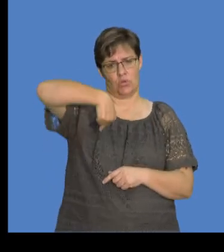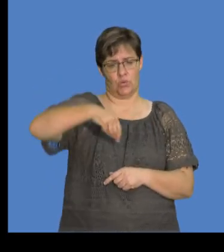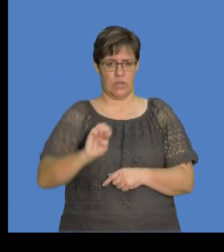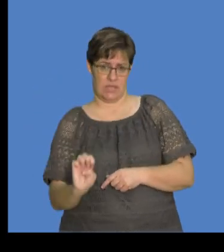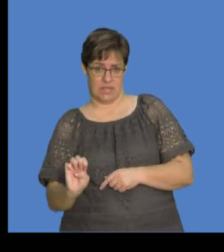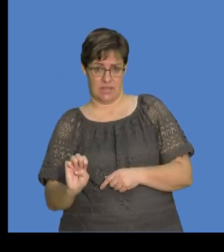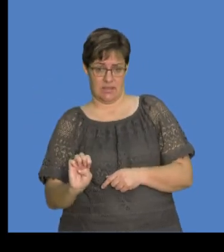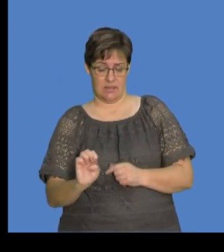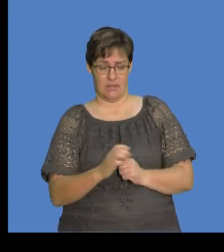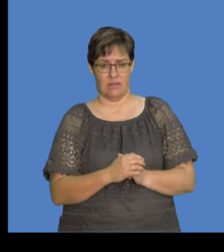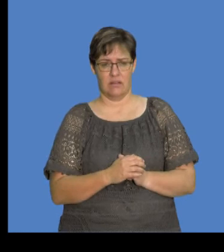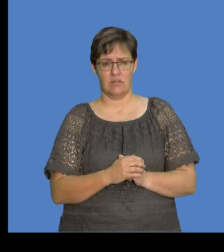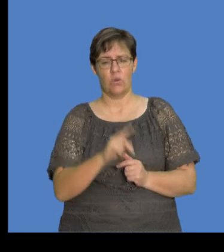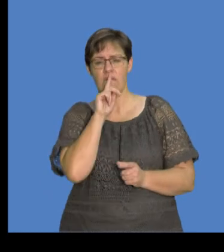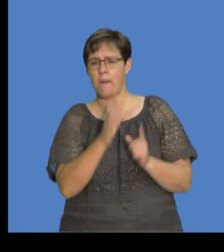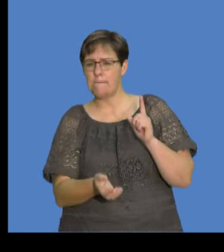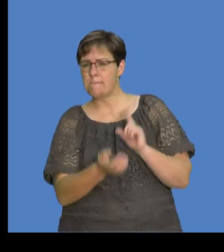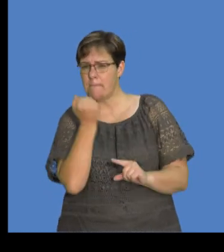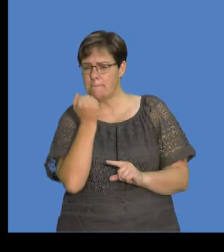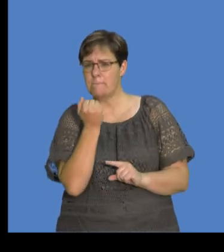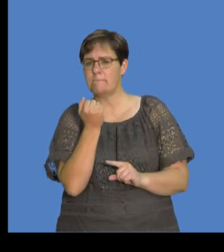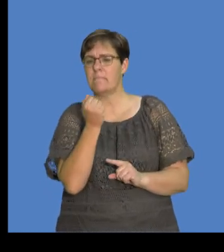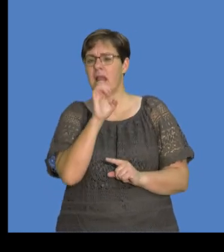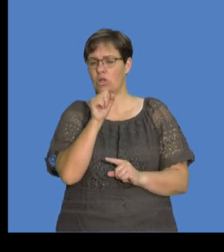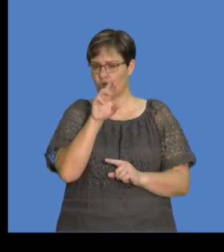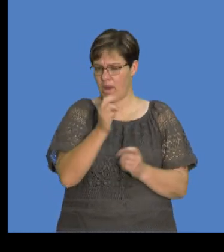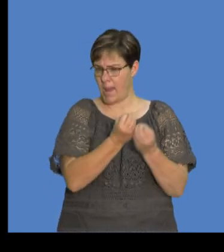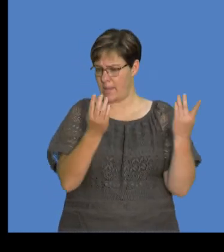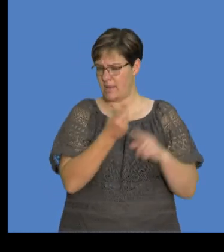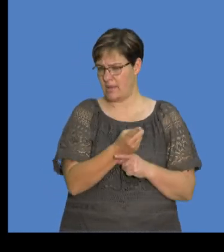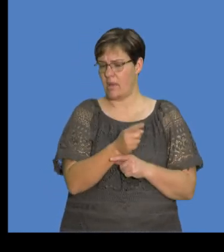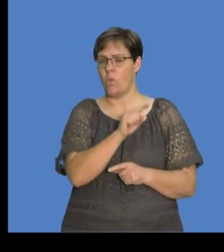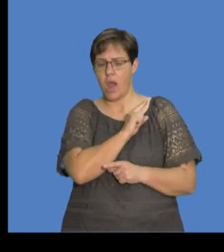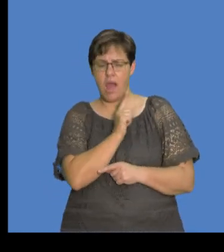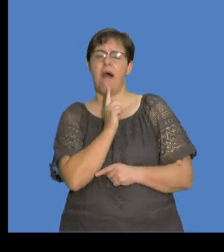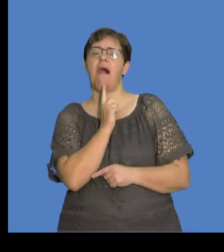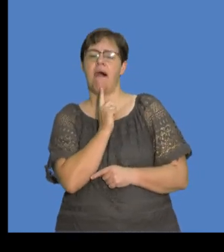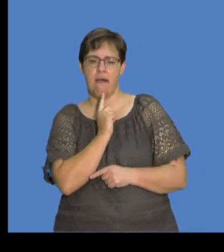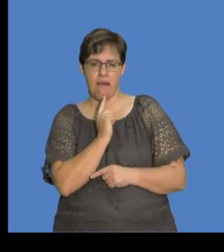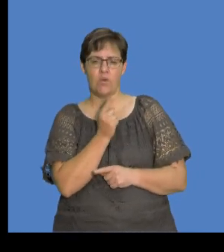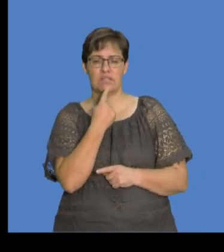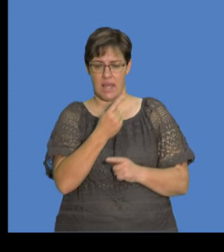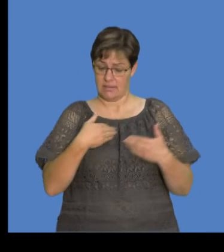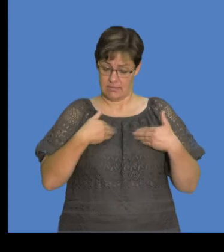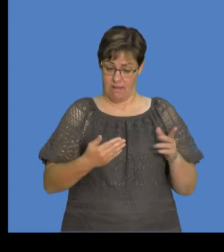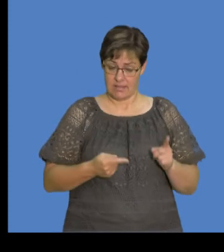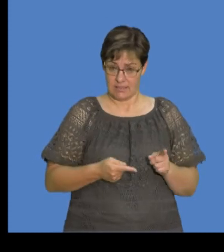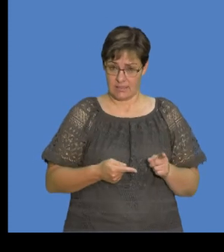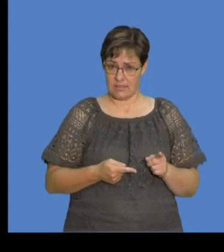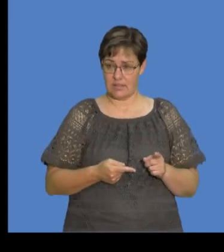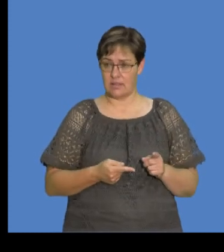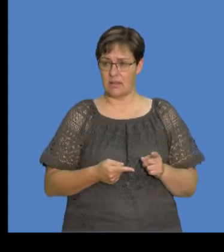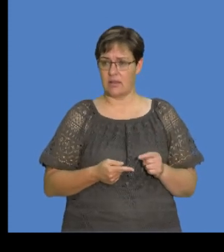right? So we can determine the number of electrons because we are able to tell, okay, initially it was